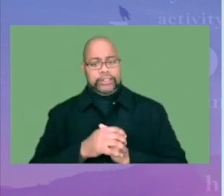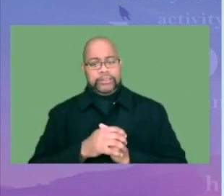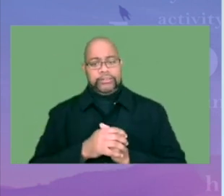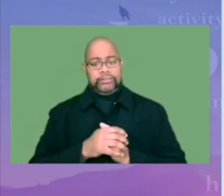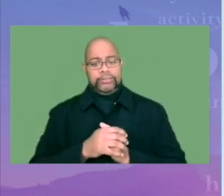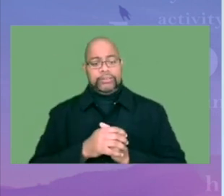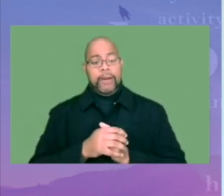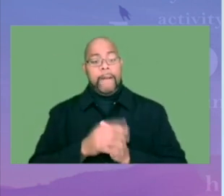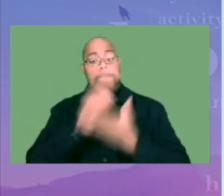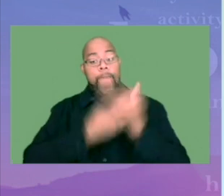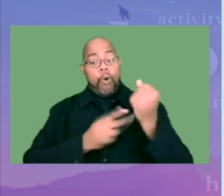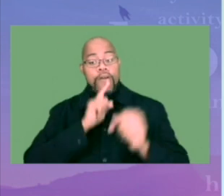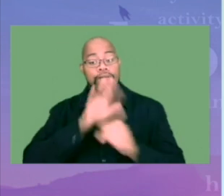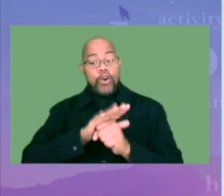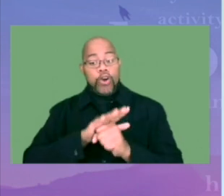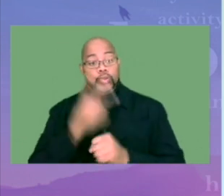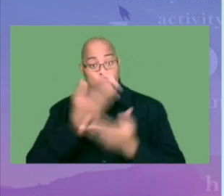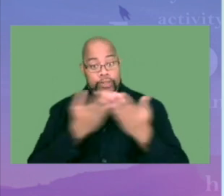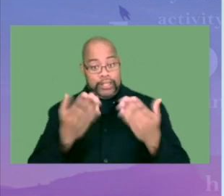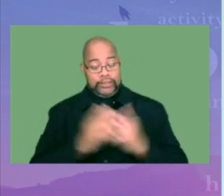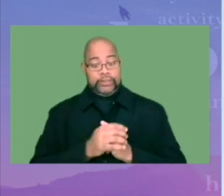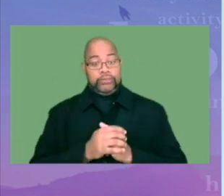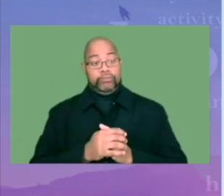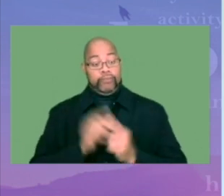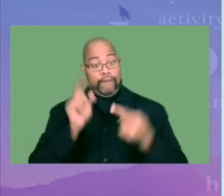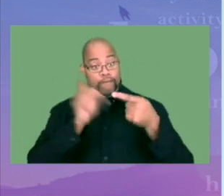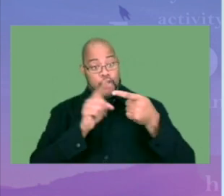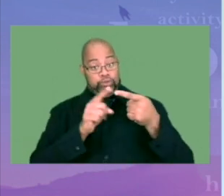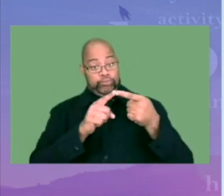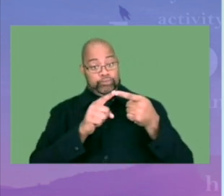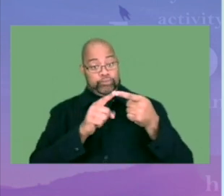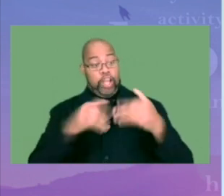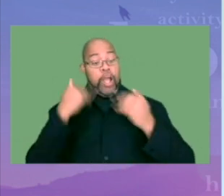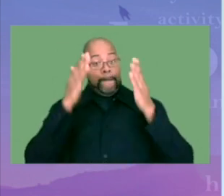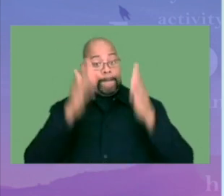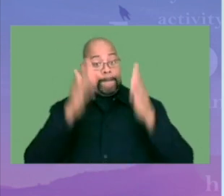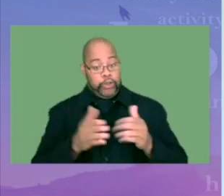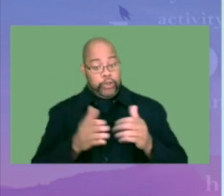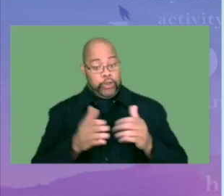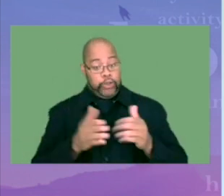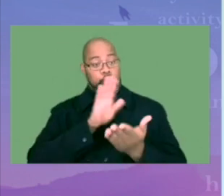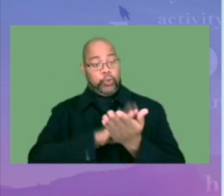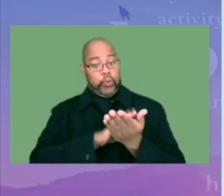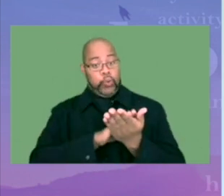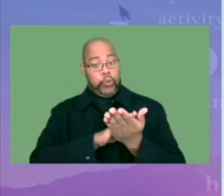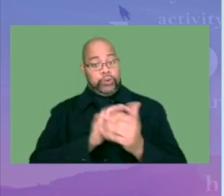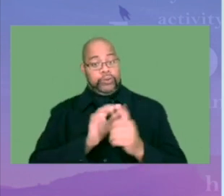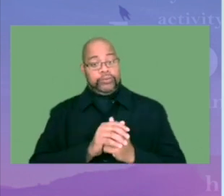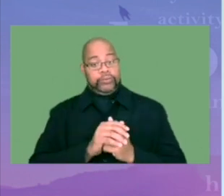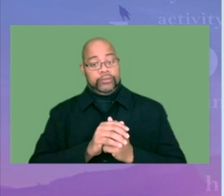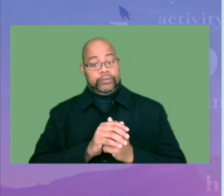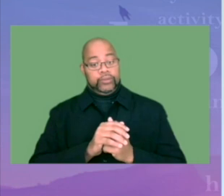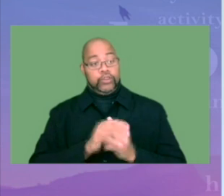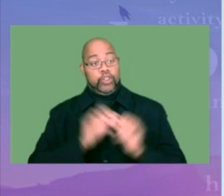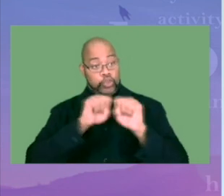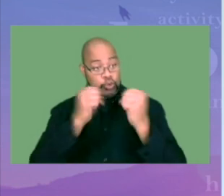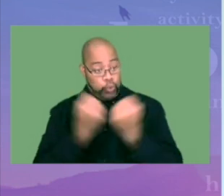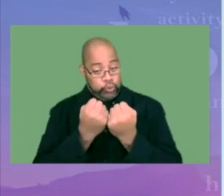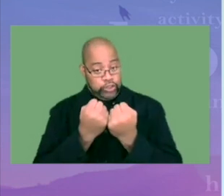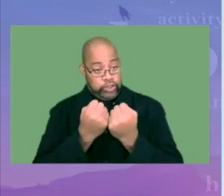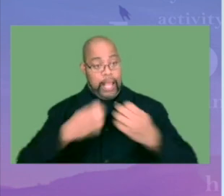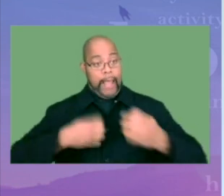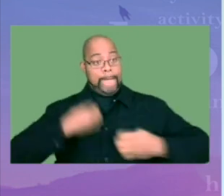of those ideas. Both confirm two things. One, a young person's academic,